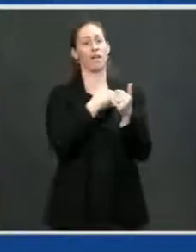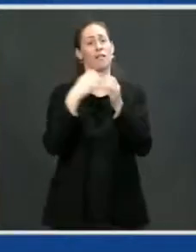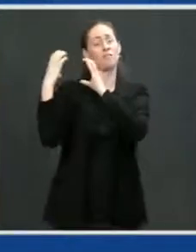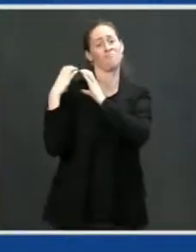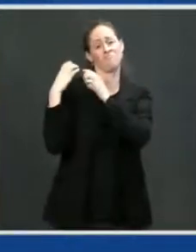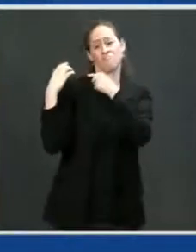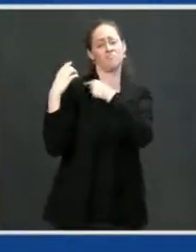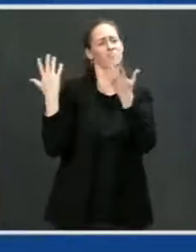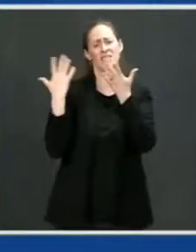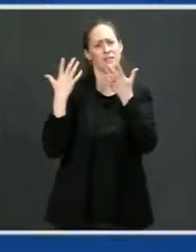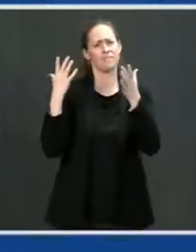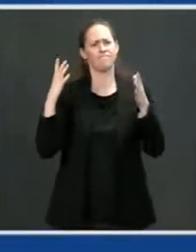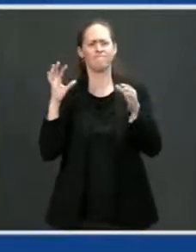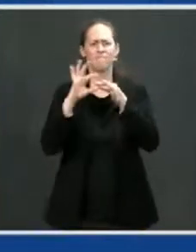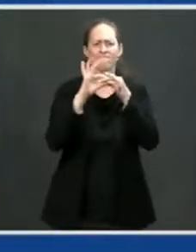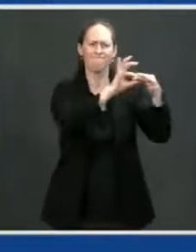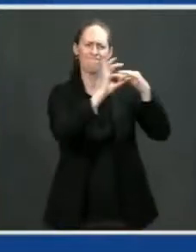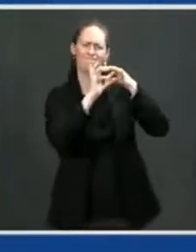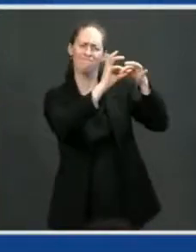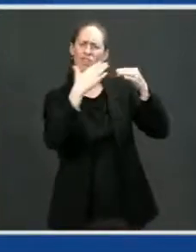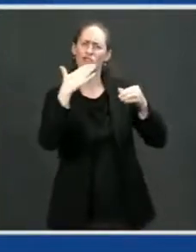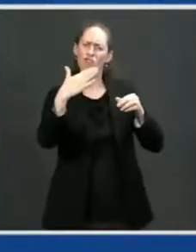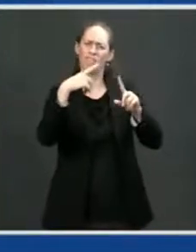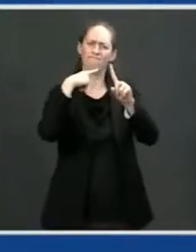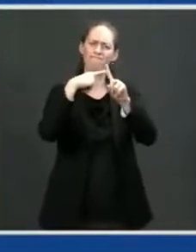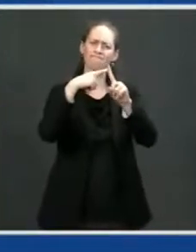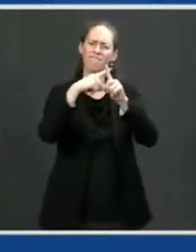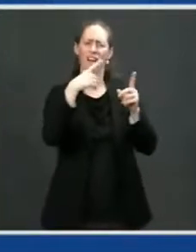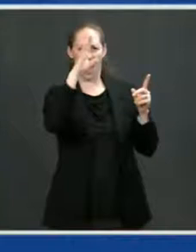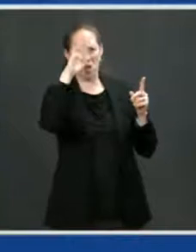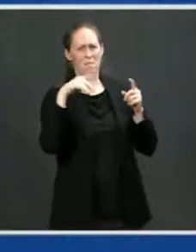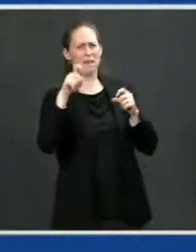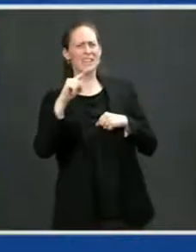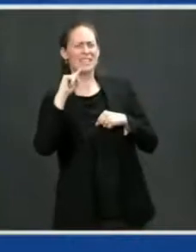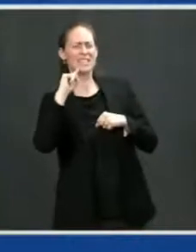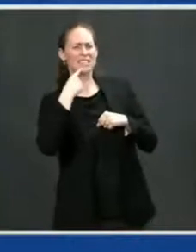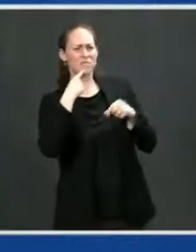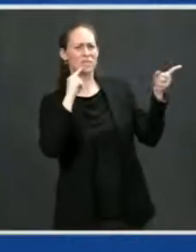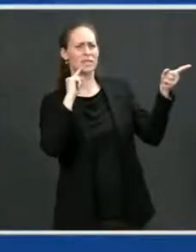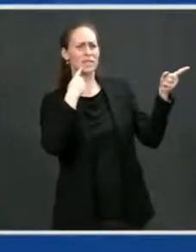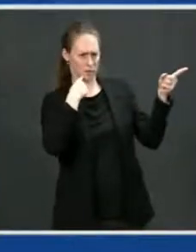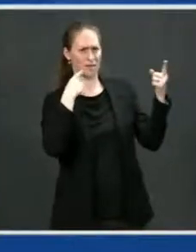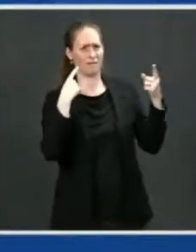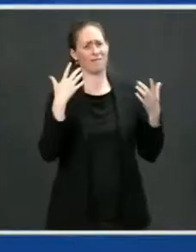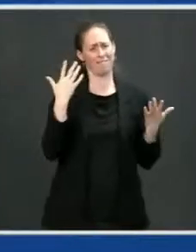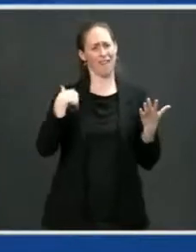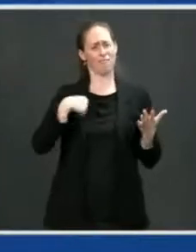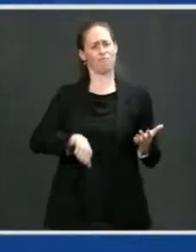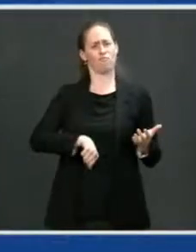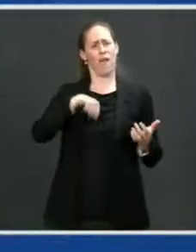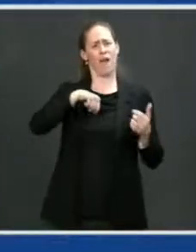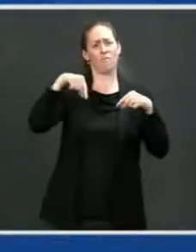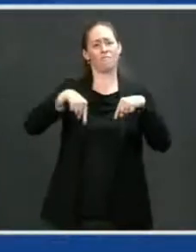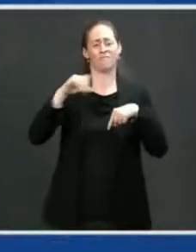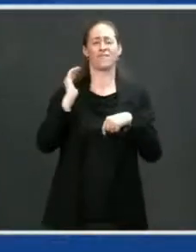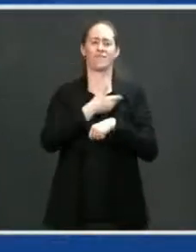take that responsibility very seriously, as I'm sure he does. Russia and Americans are both proud and patriotic people. And